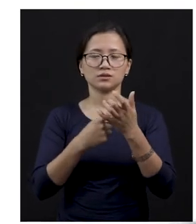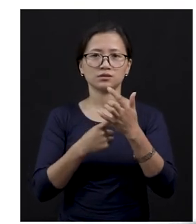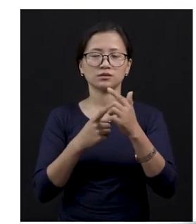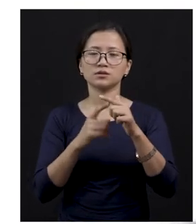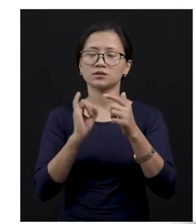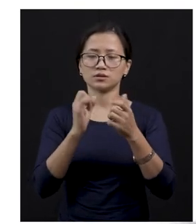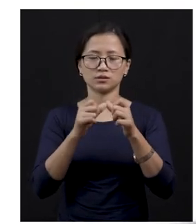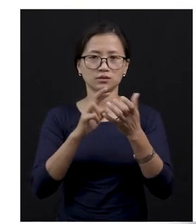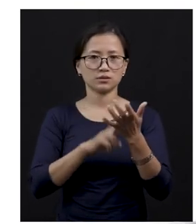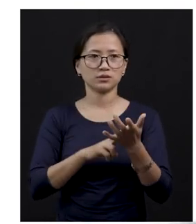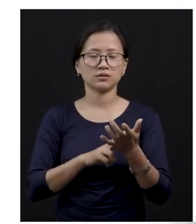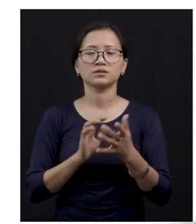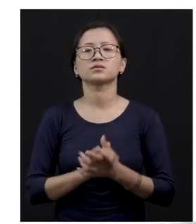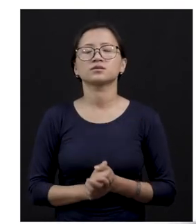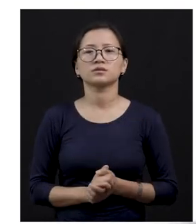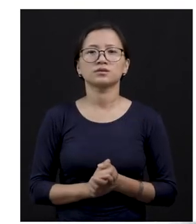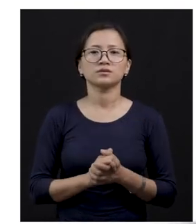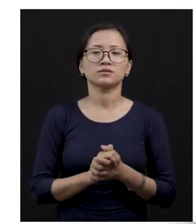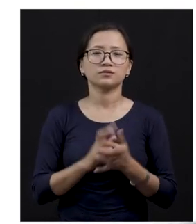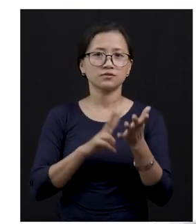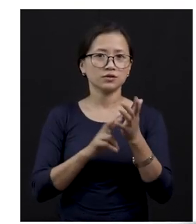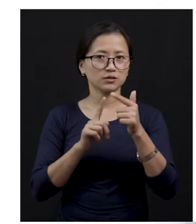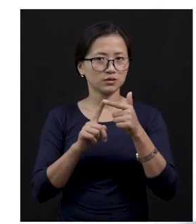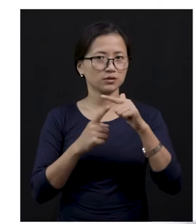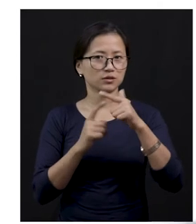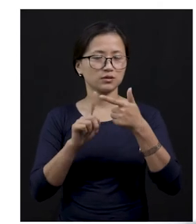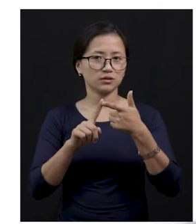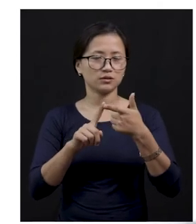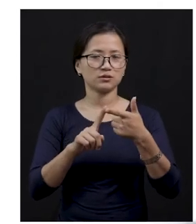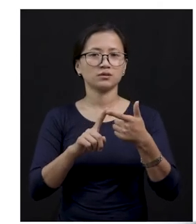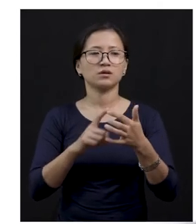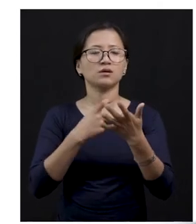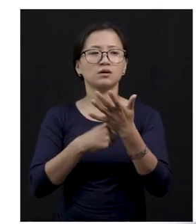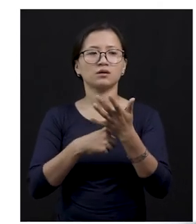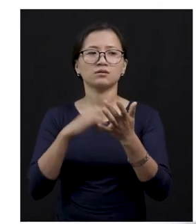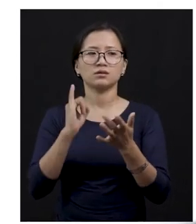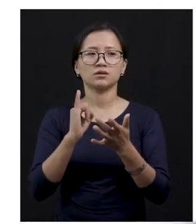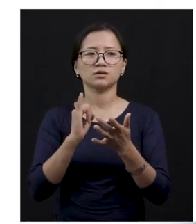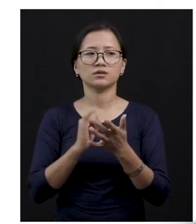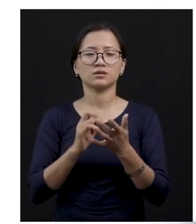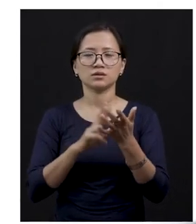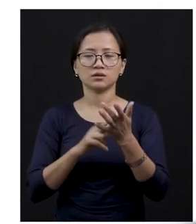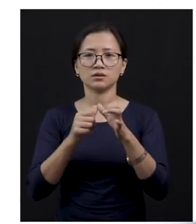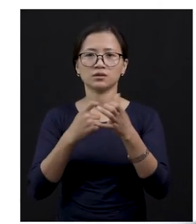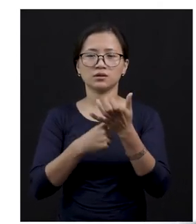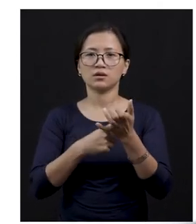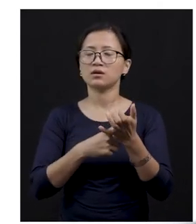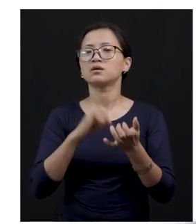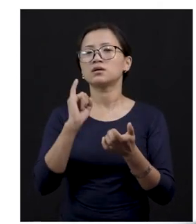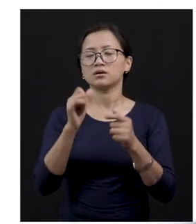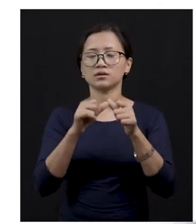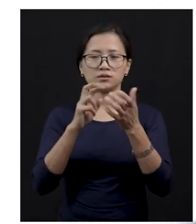veterinarian. V-A-T-E-R-I-N-A